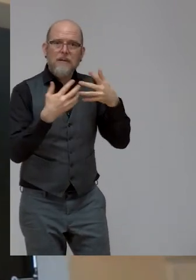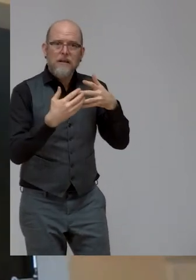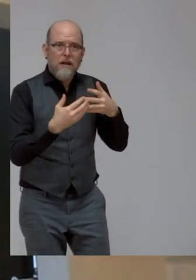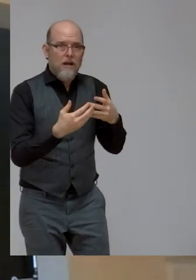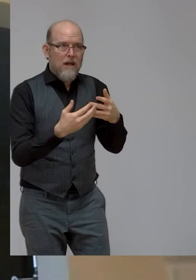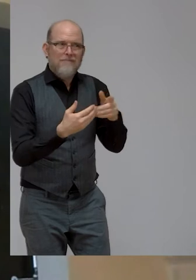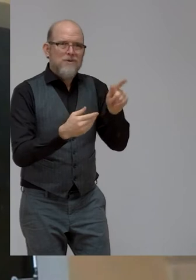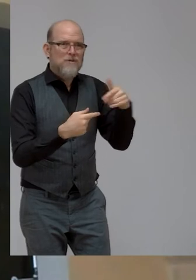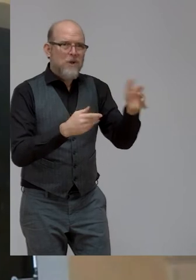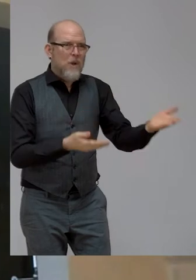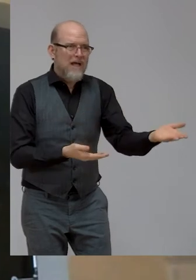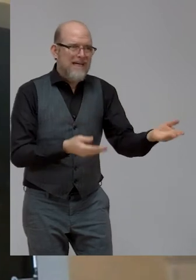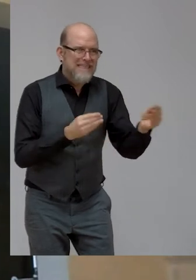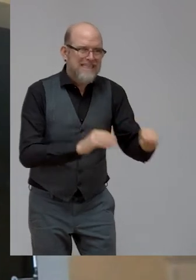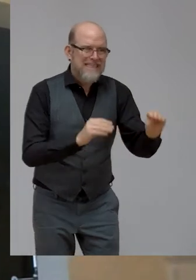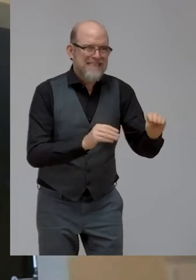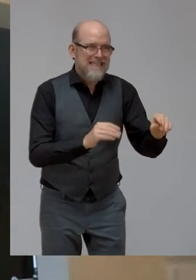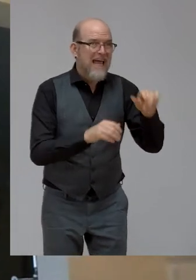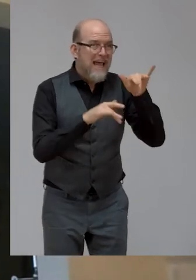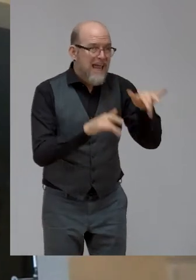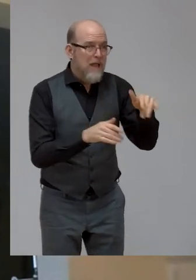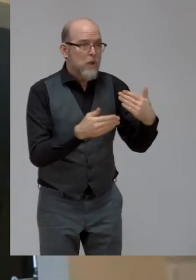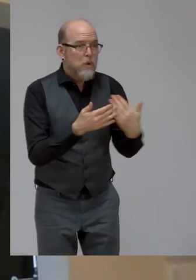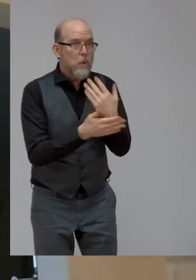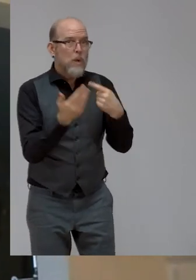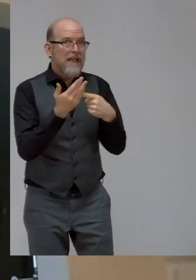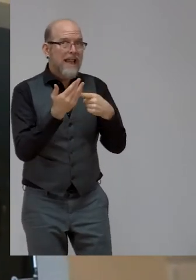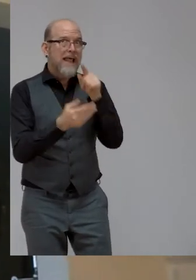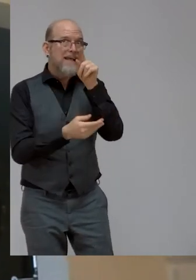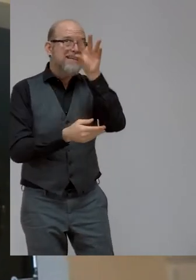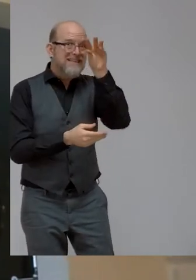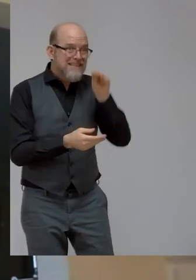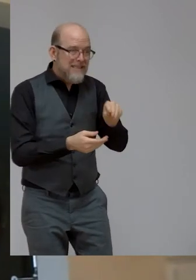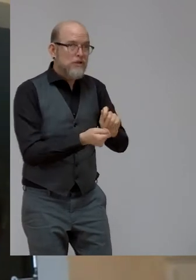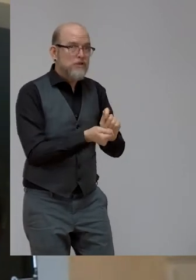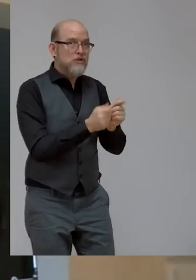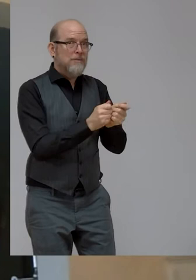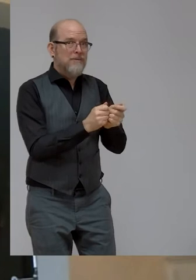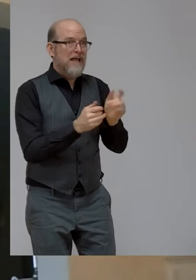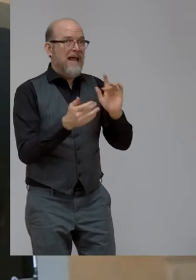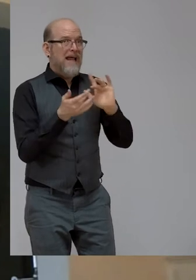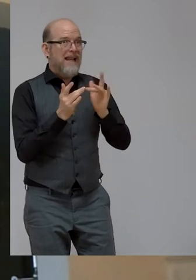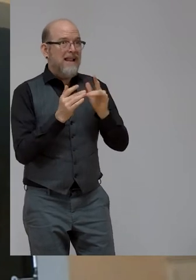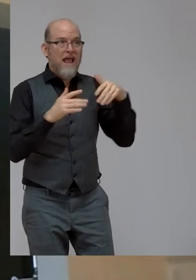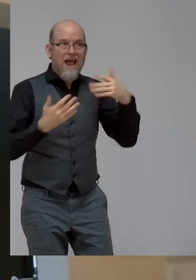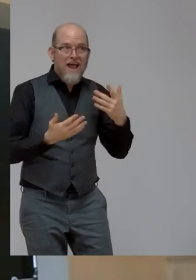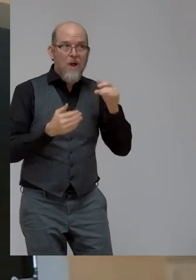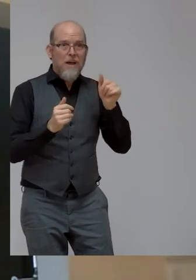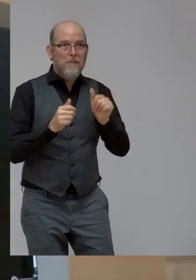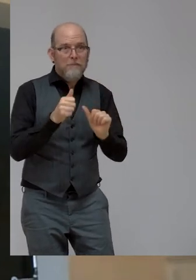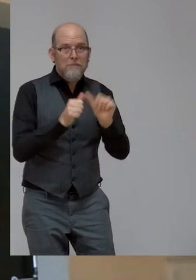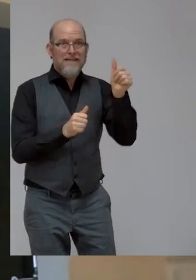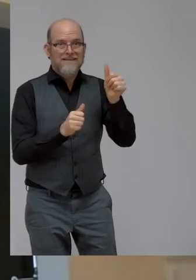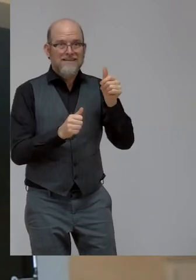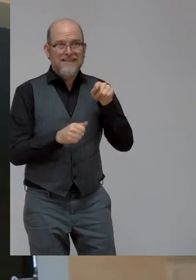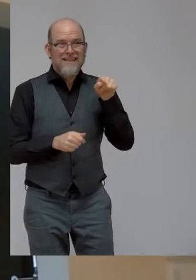the Internet. I think that that's a really important piece going forward. Given the fact that the future of work really is